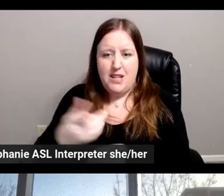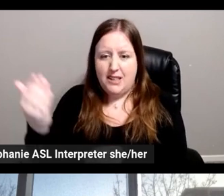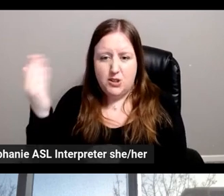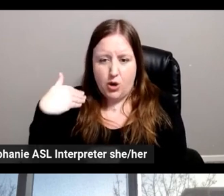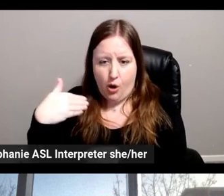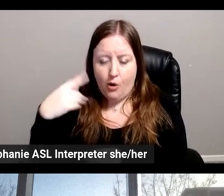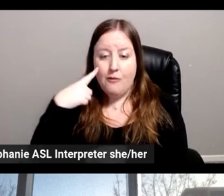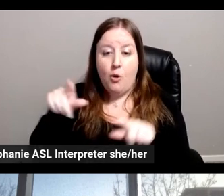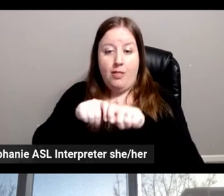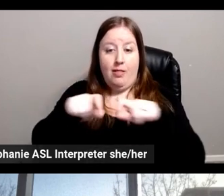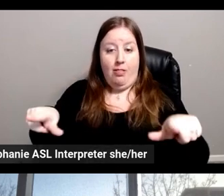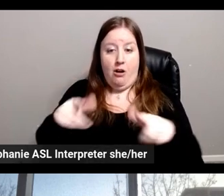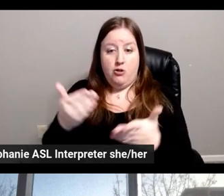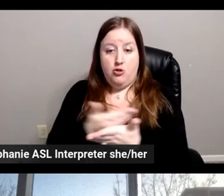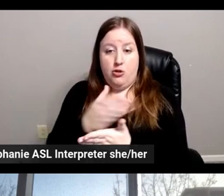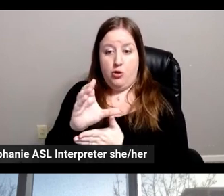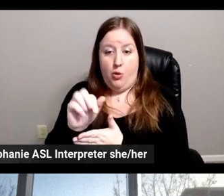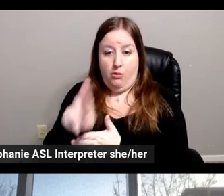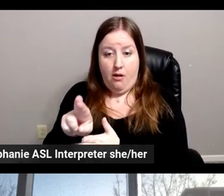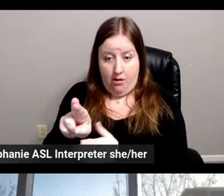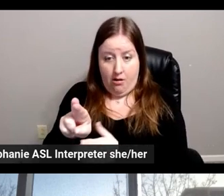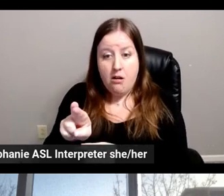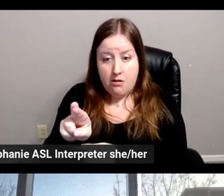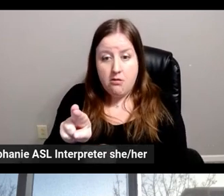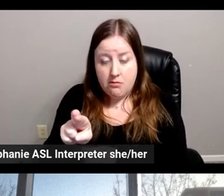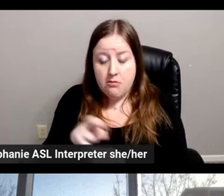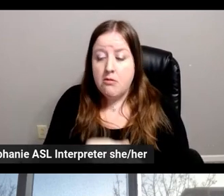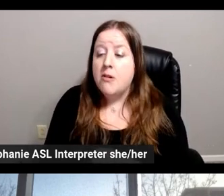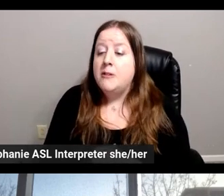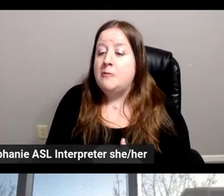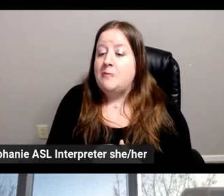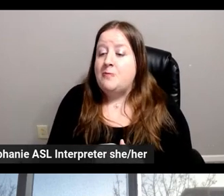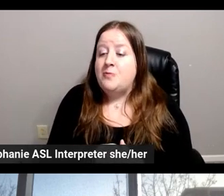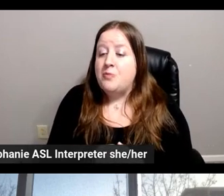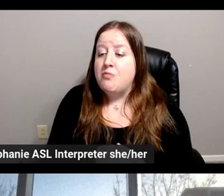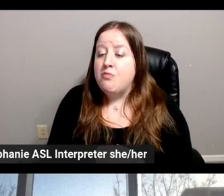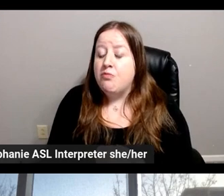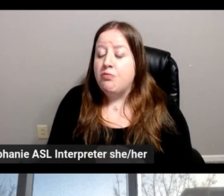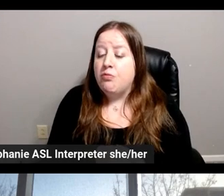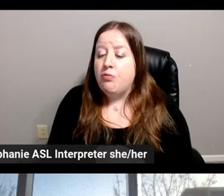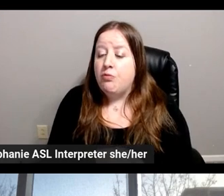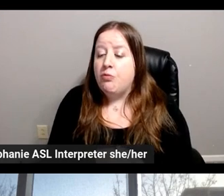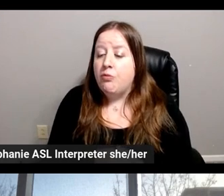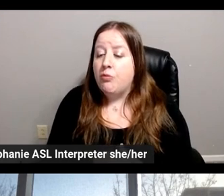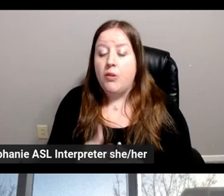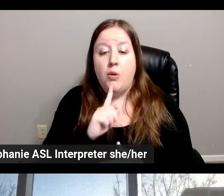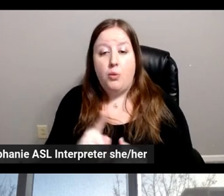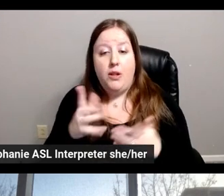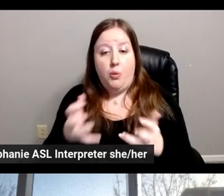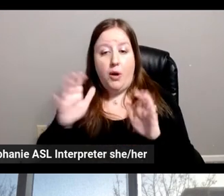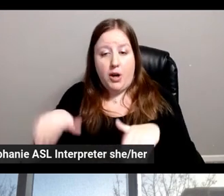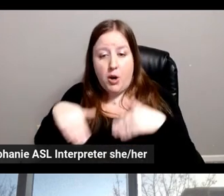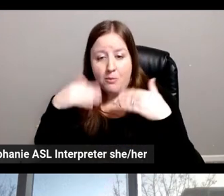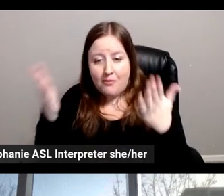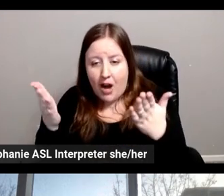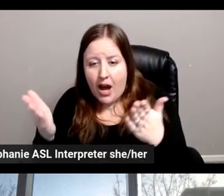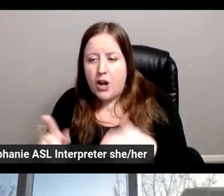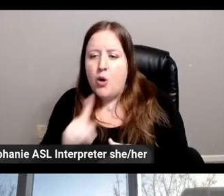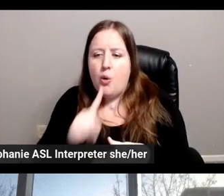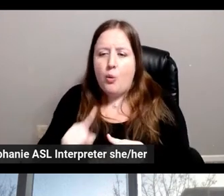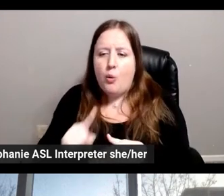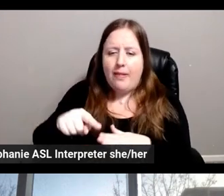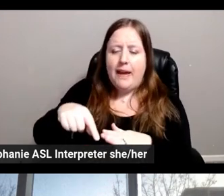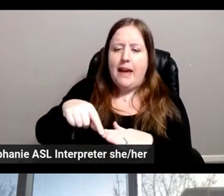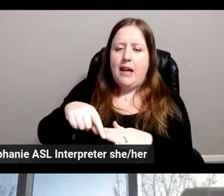launch of the new car. And what is really enabling us is to provide some exclusive content. That's